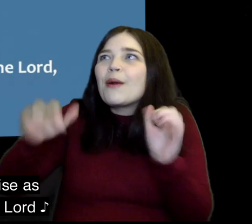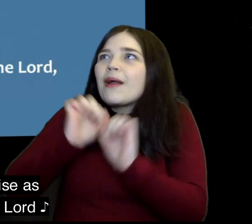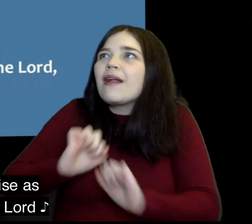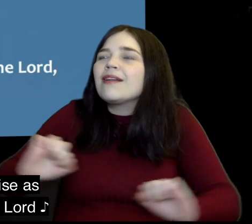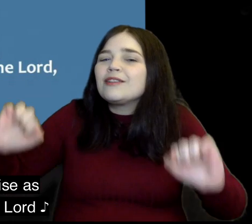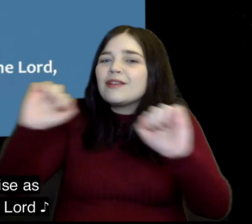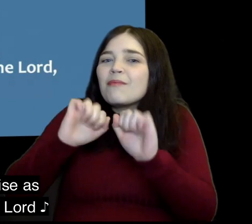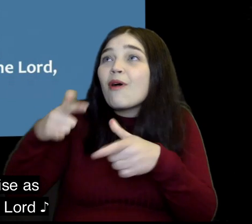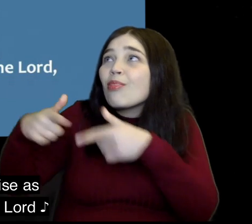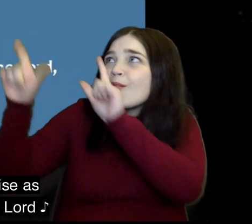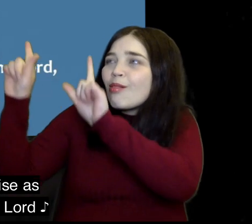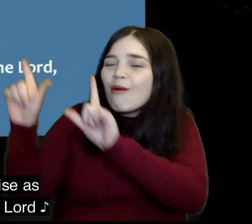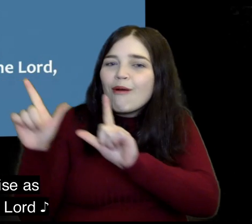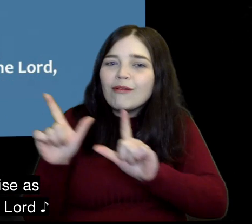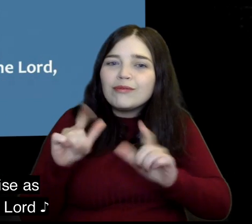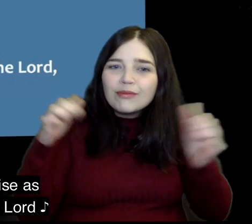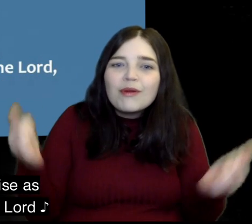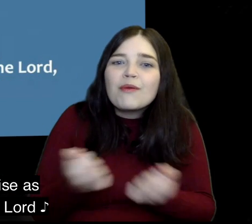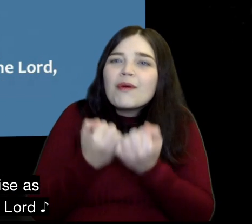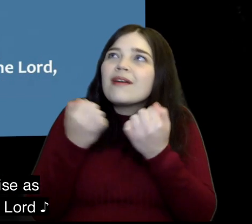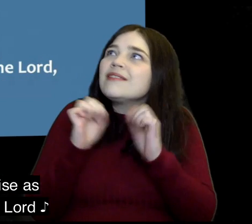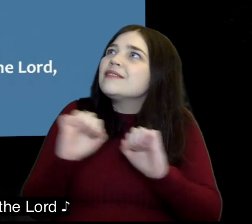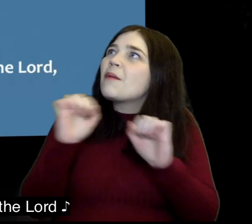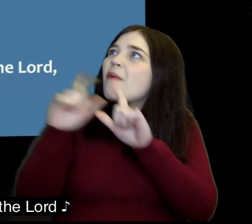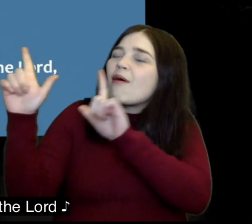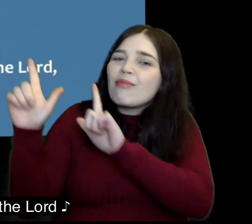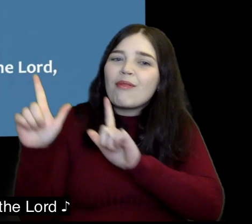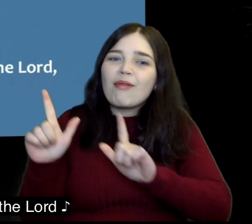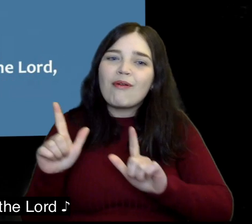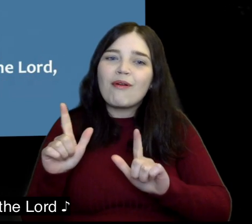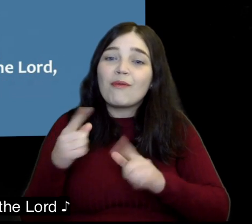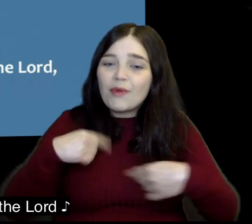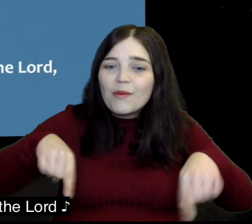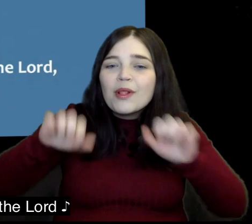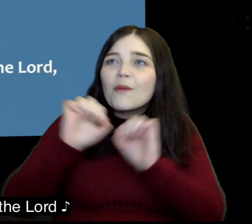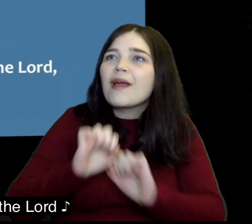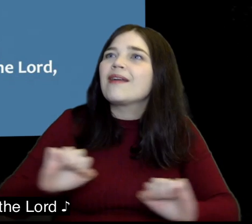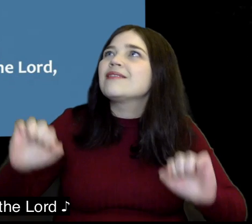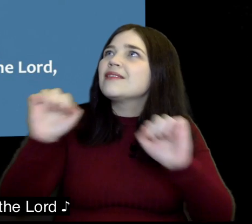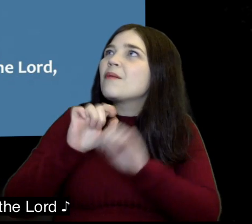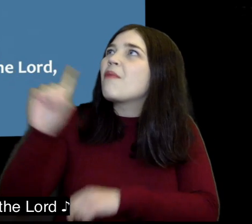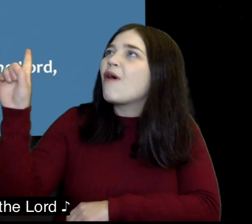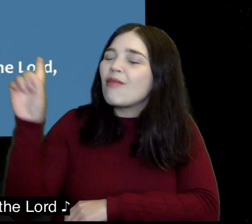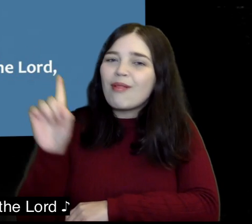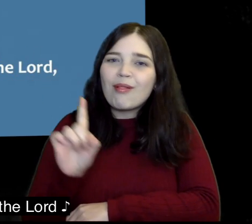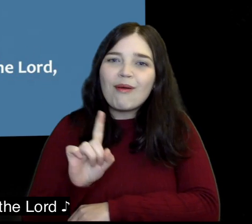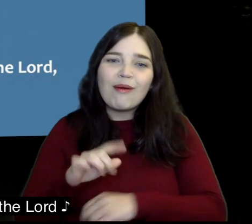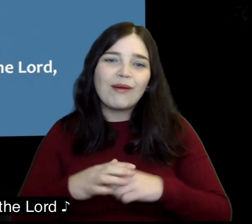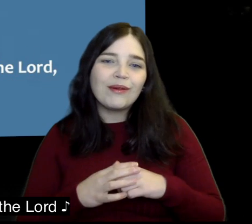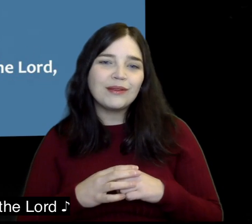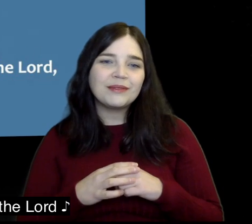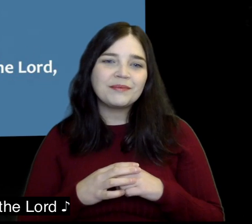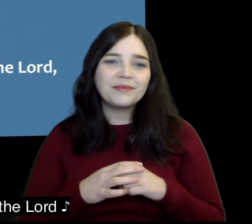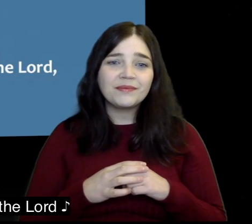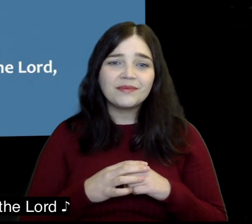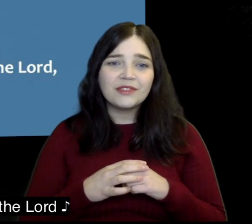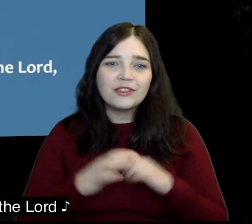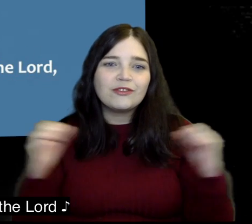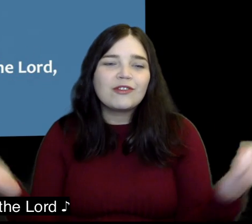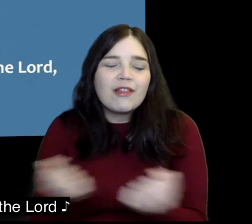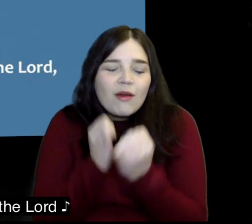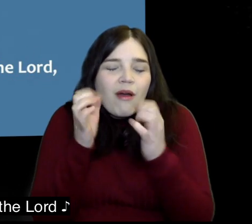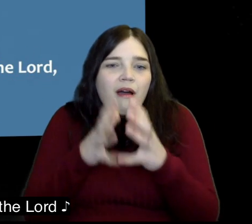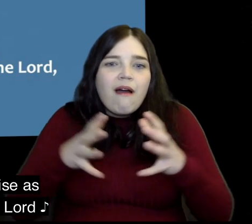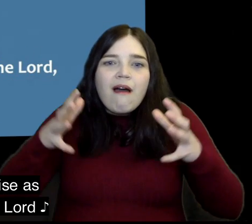We rises, we wait Upon the Lord, we will wait Upon the Lord, we will wait Upon the